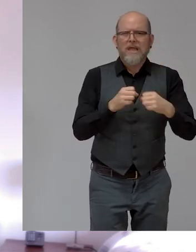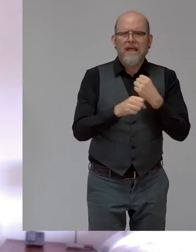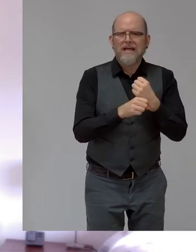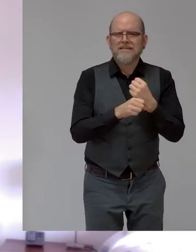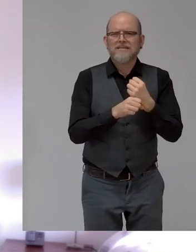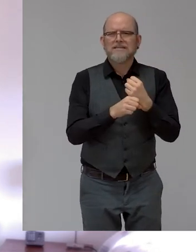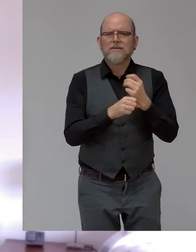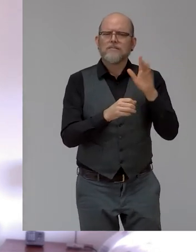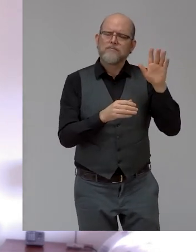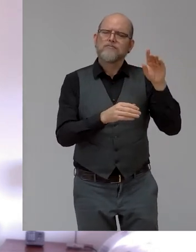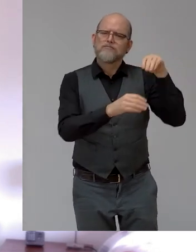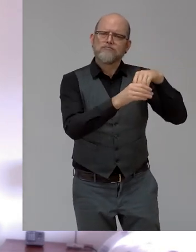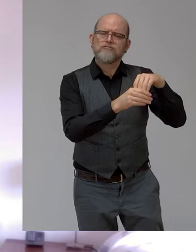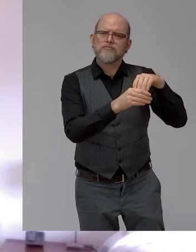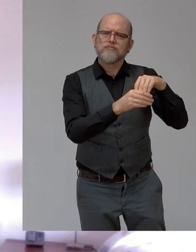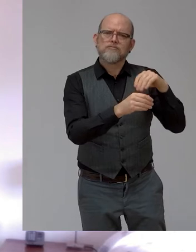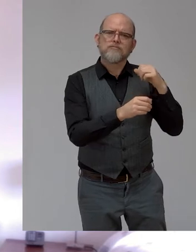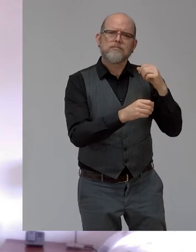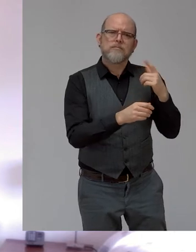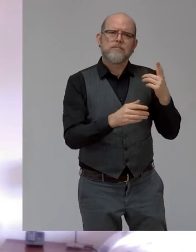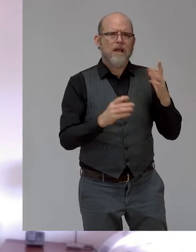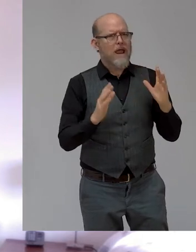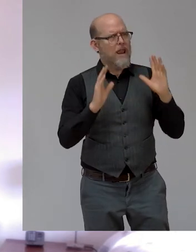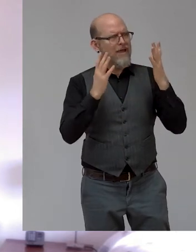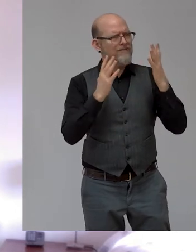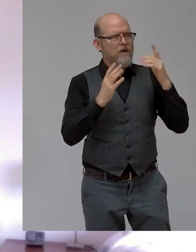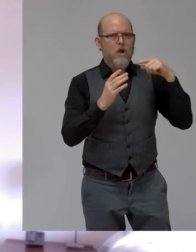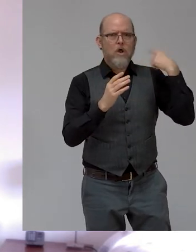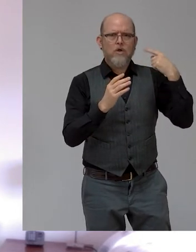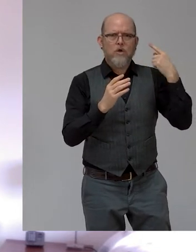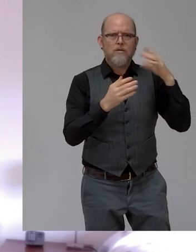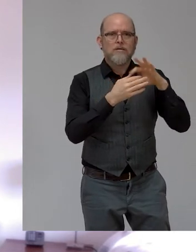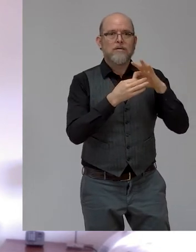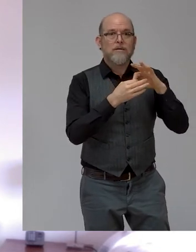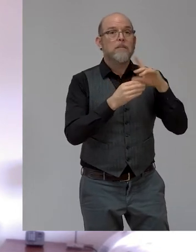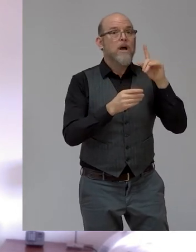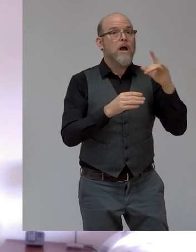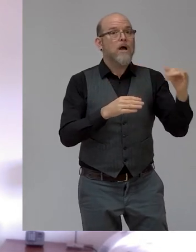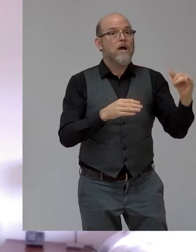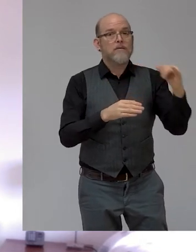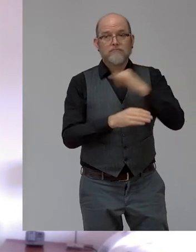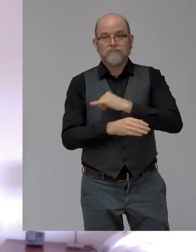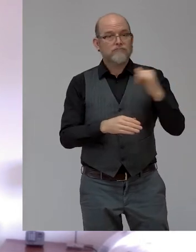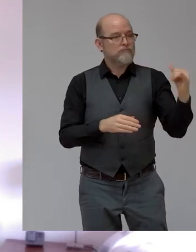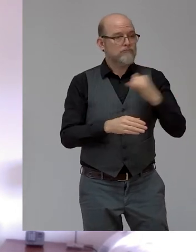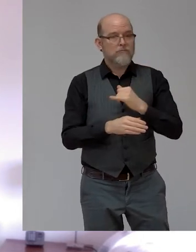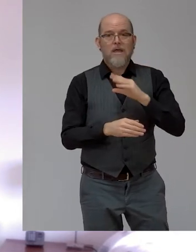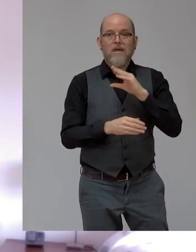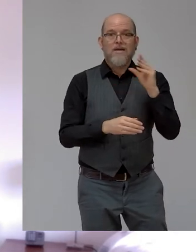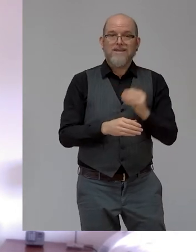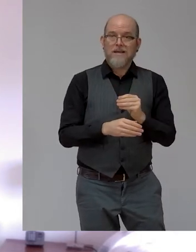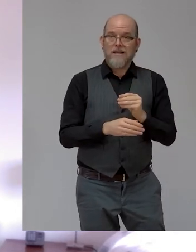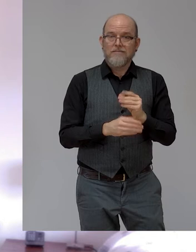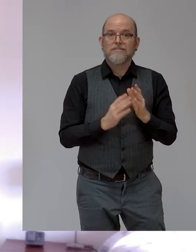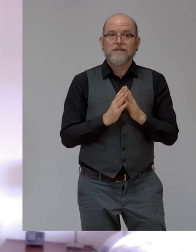was living in, well, my wife was living in London. I was on a plane to Africa. So I always say, first of all, thank God there are no bank branches